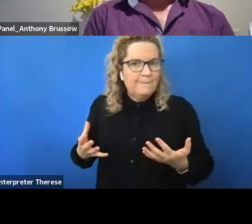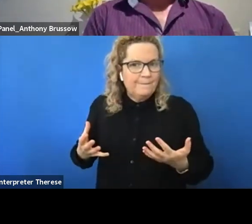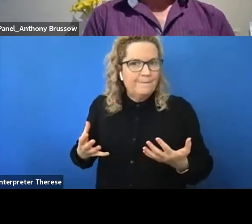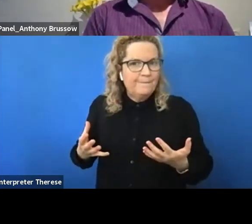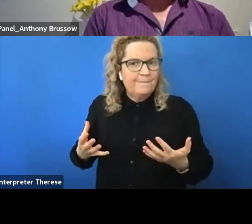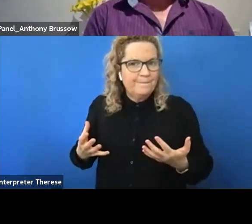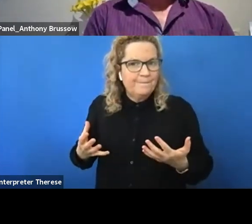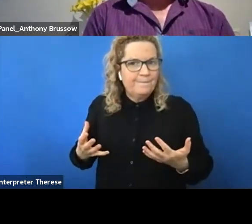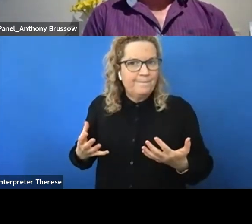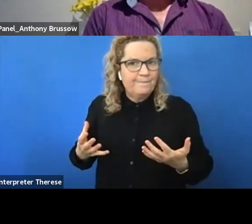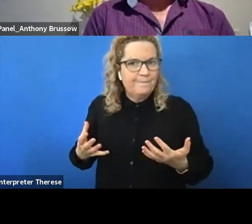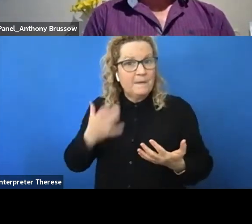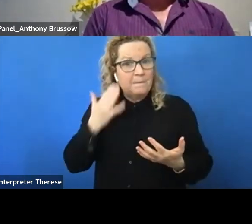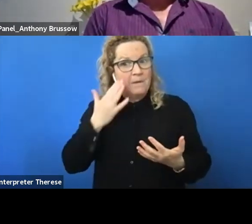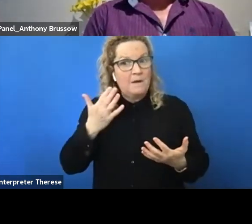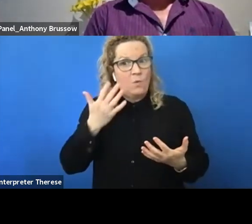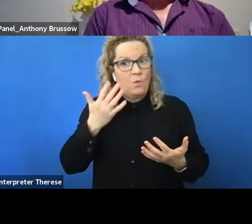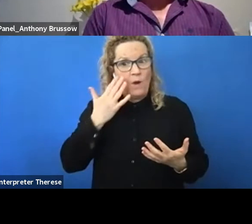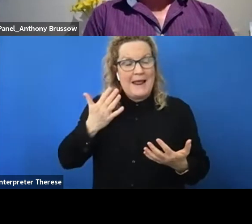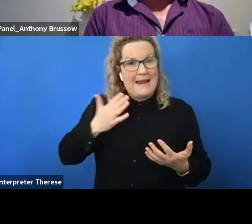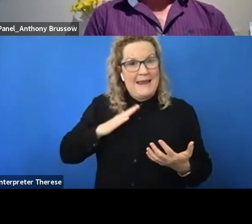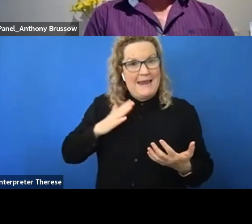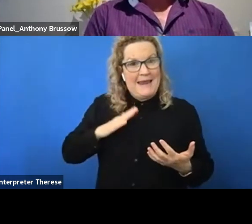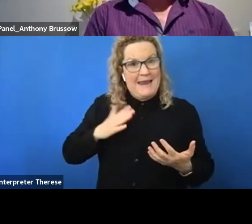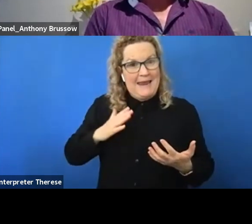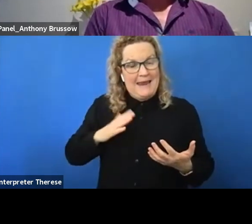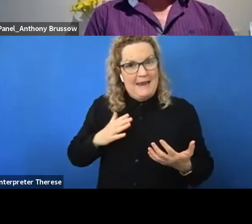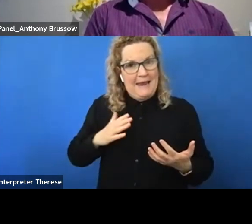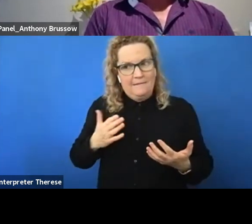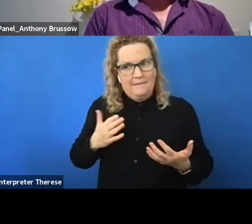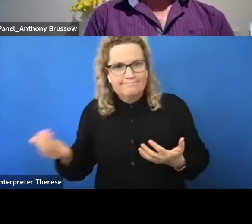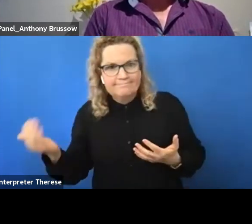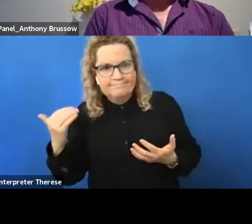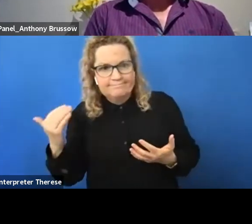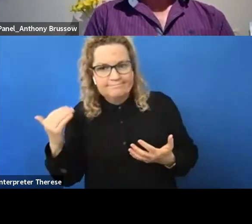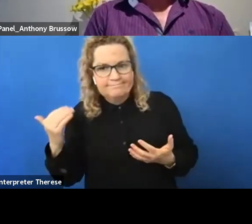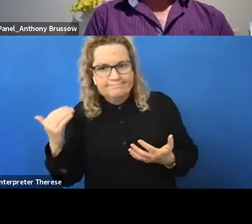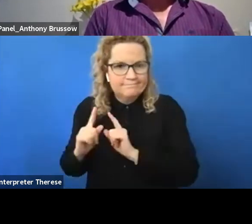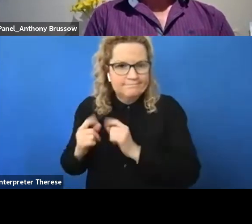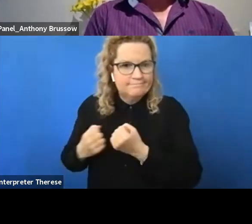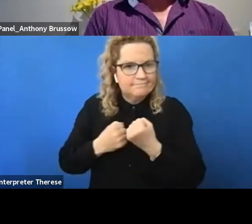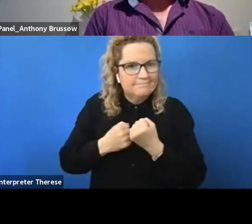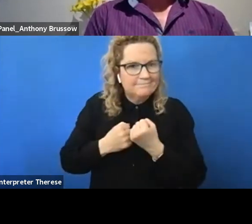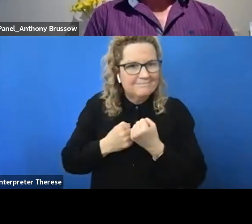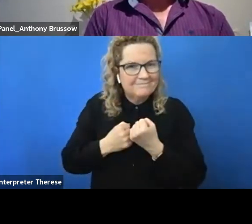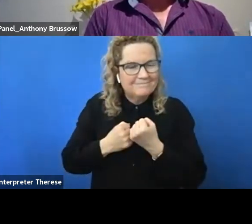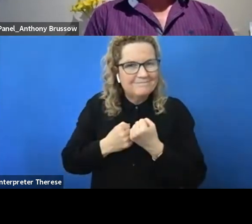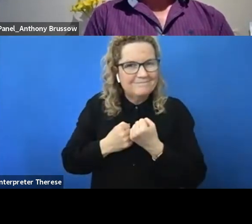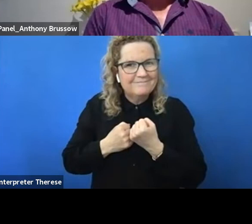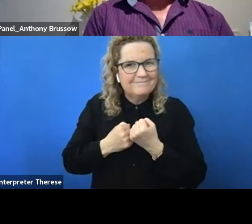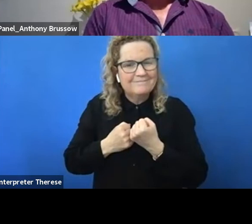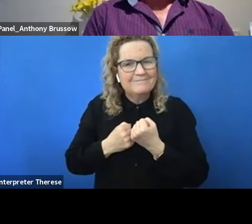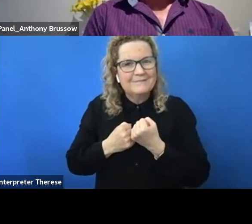be able to have some more evidence to come to my teacher if I needed to